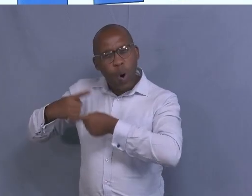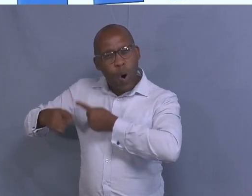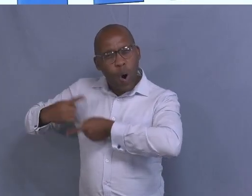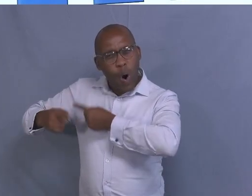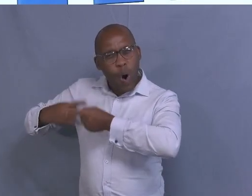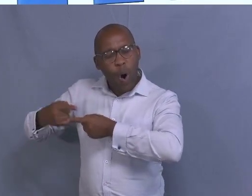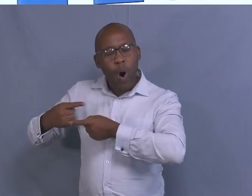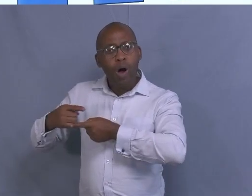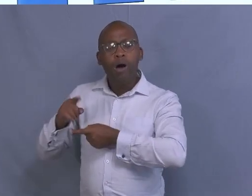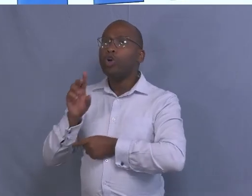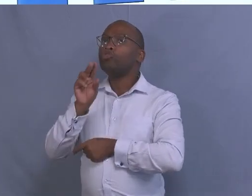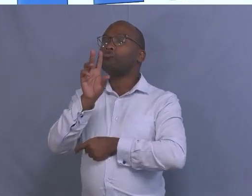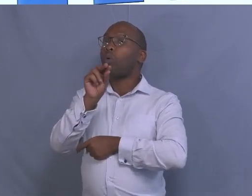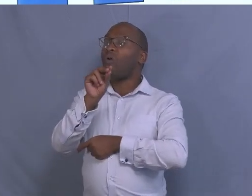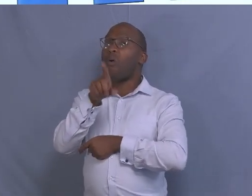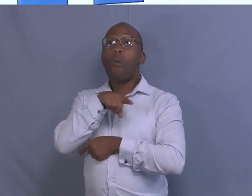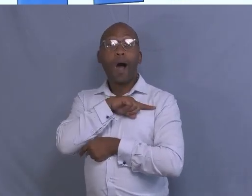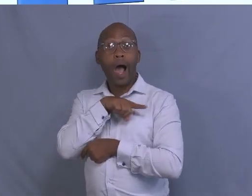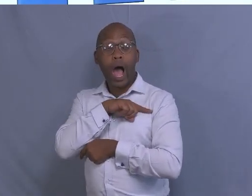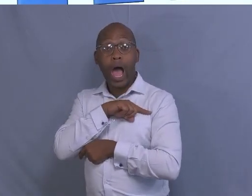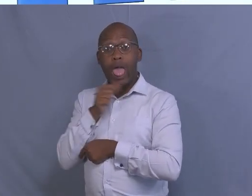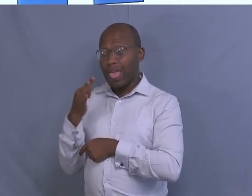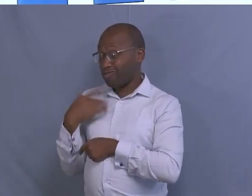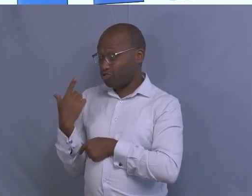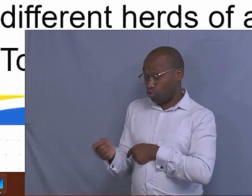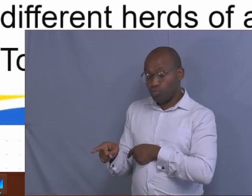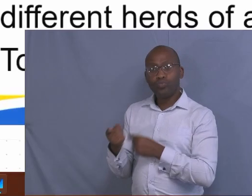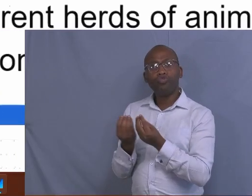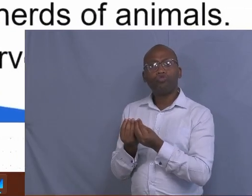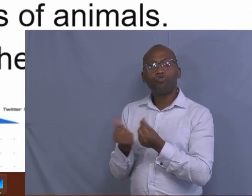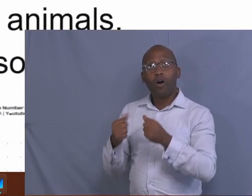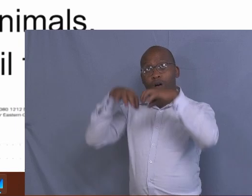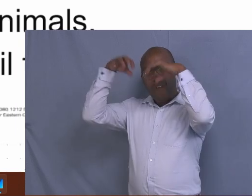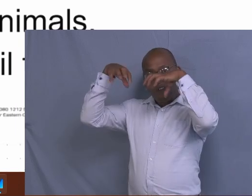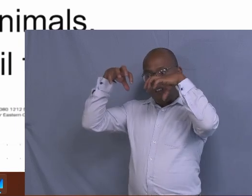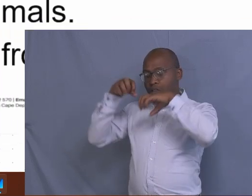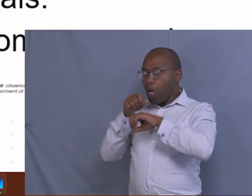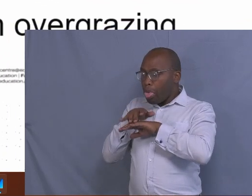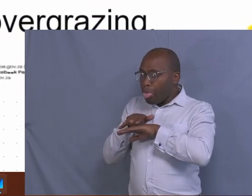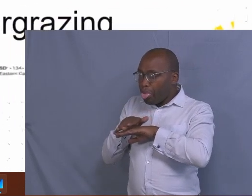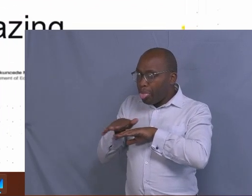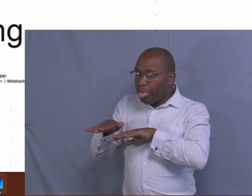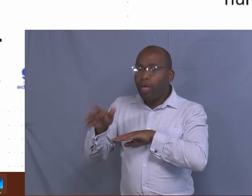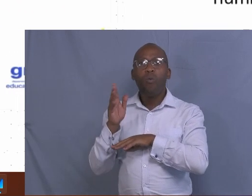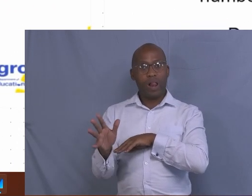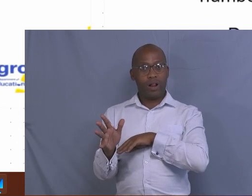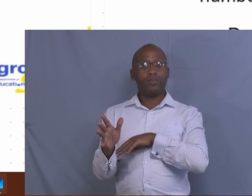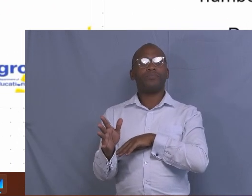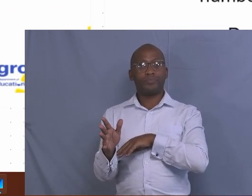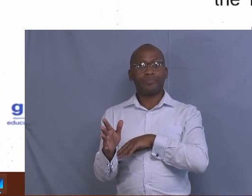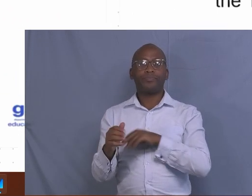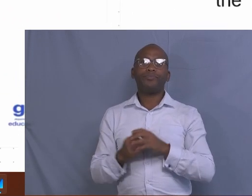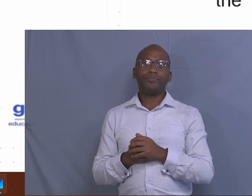the soil venerable to erosions and so on. Then let us move to reasons for kems.